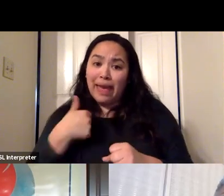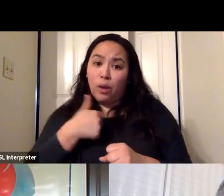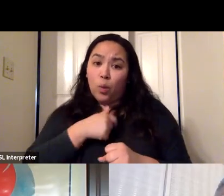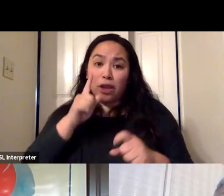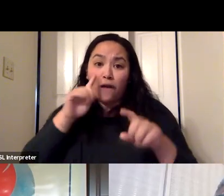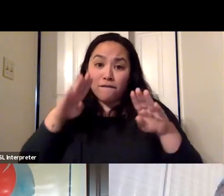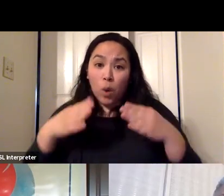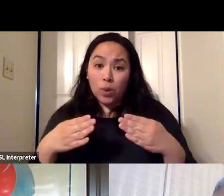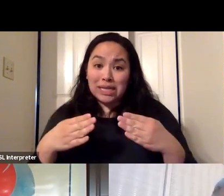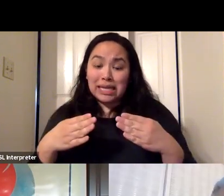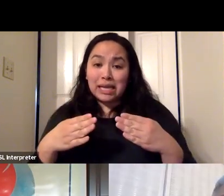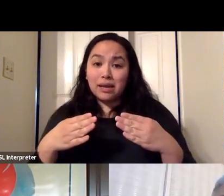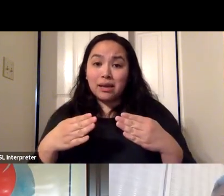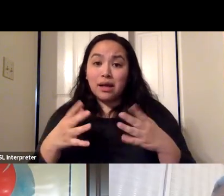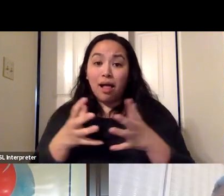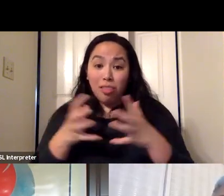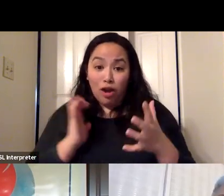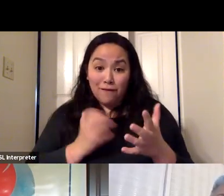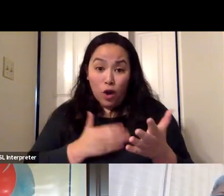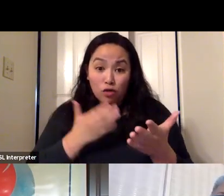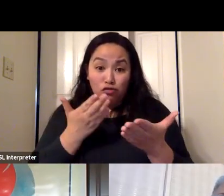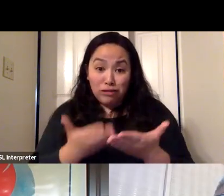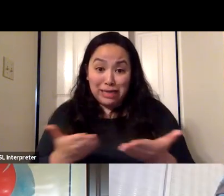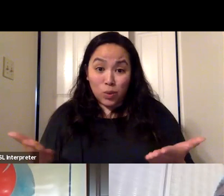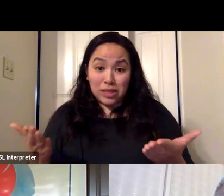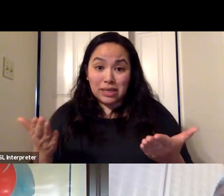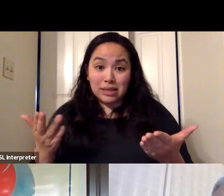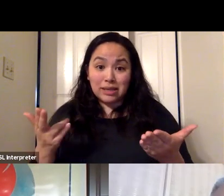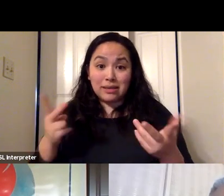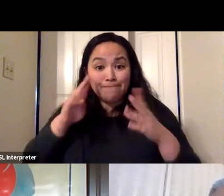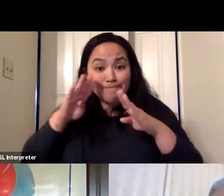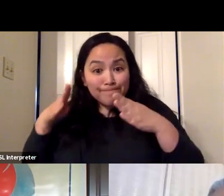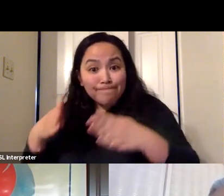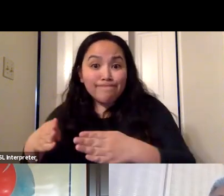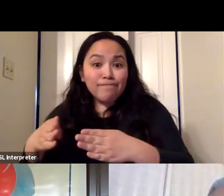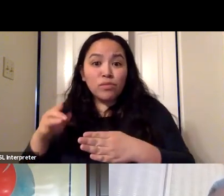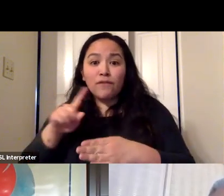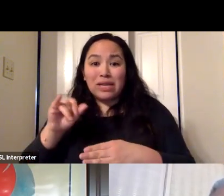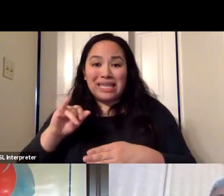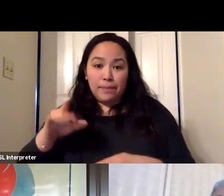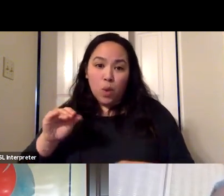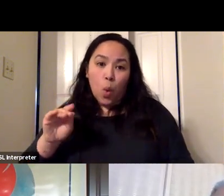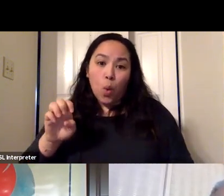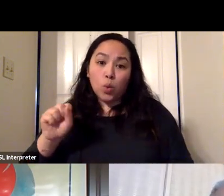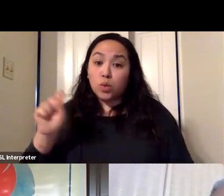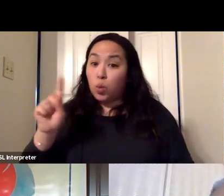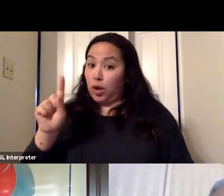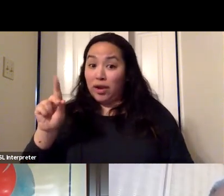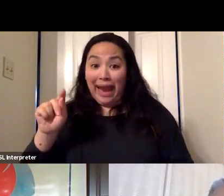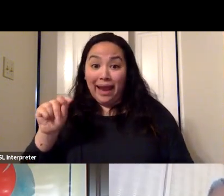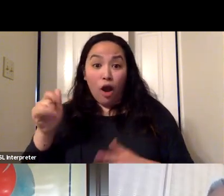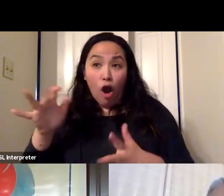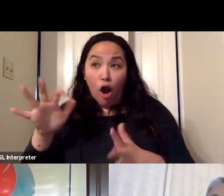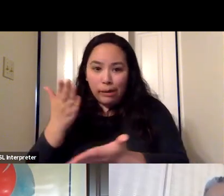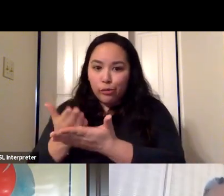disproportionate amount of our resources in those zip codes that the data has shown really carry